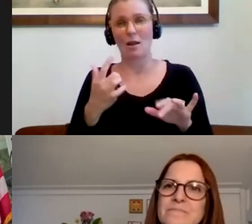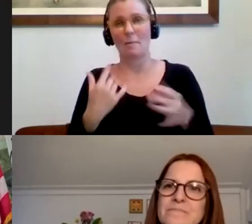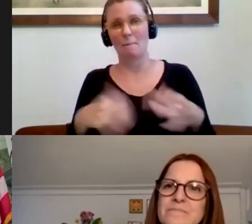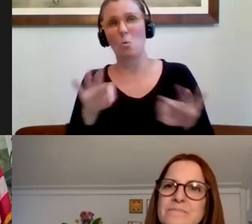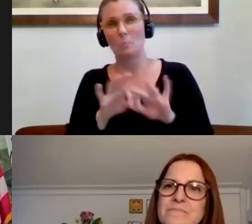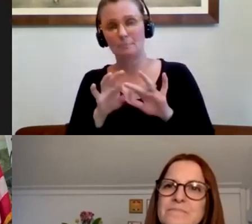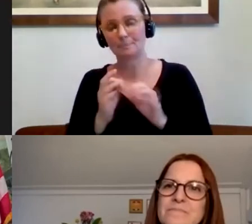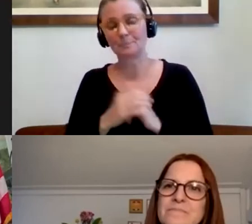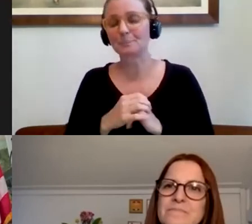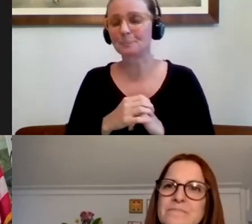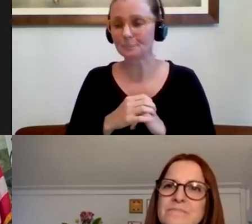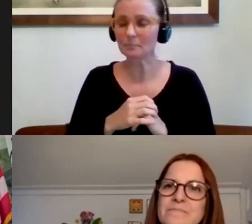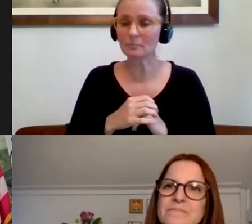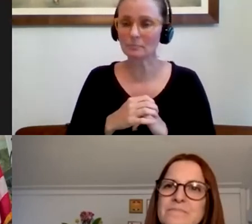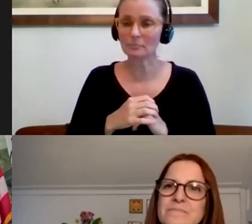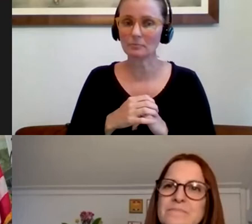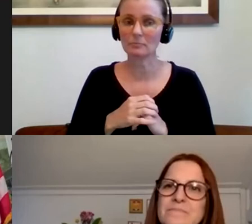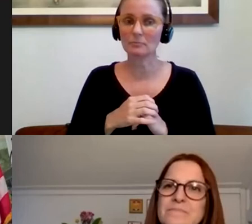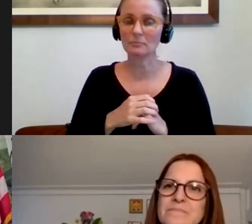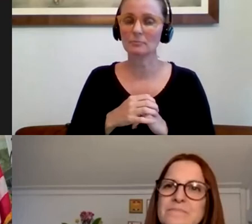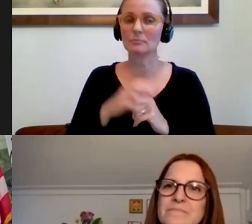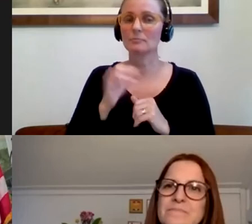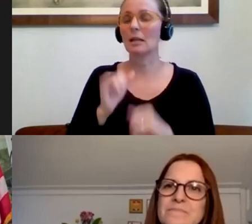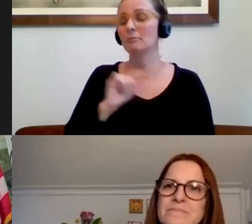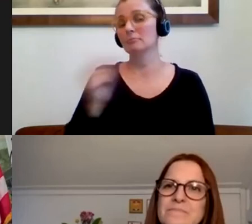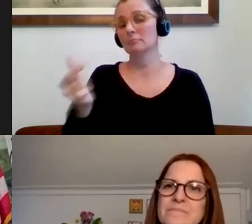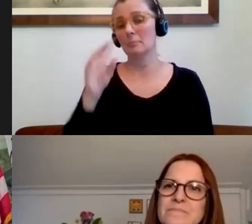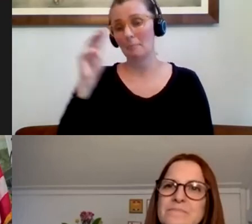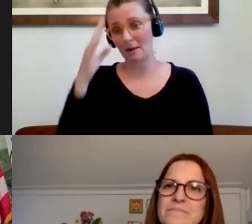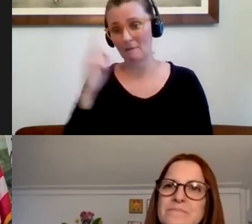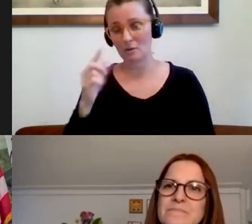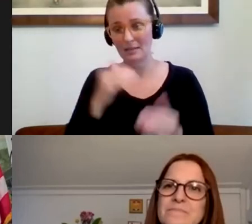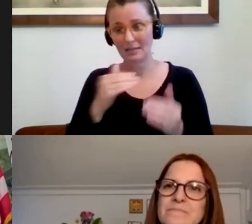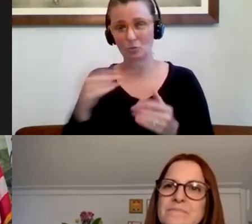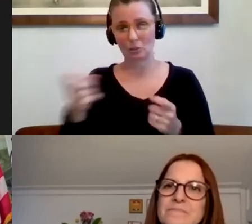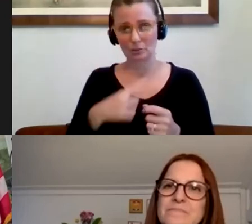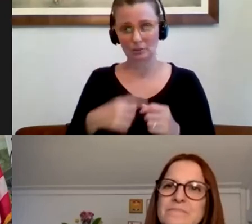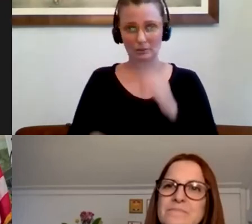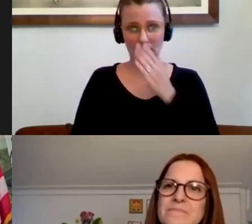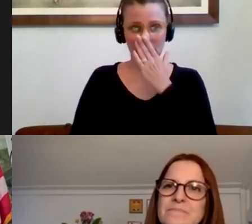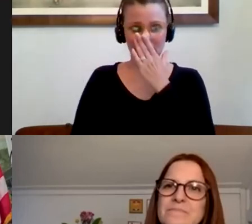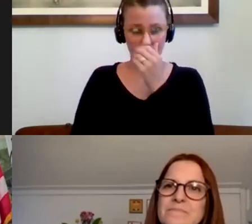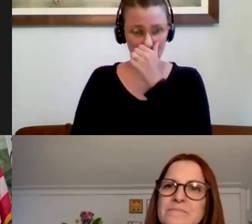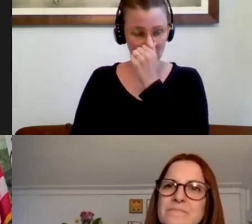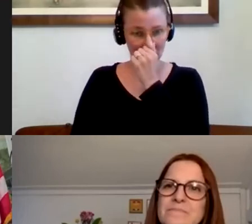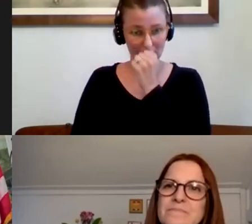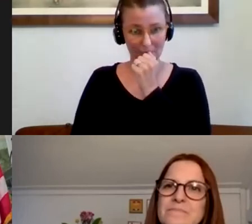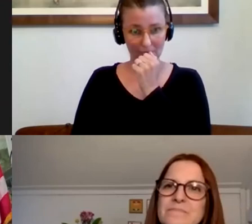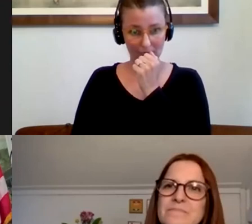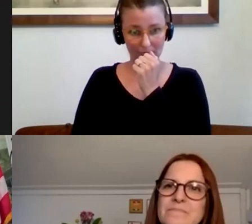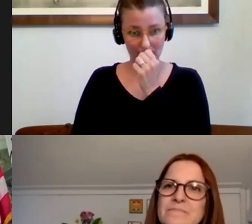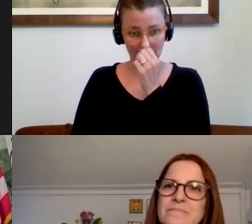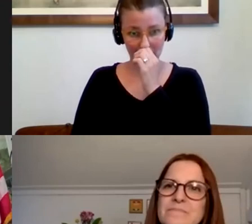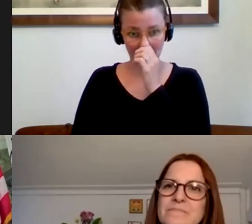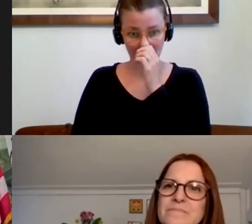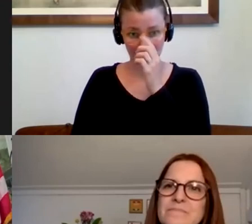With that, I'll hand it back over to the mayor to the next question. Folks, I just want to remind you, you don't have to submit the question. You can submit the question